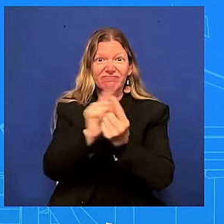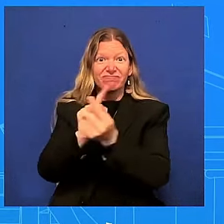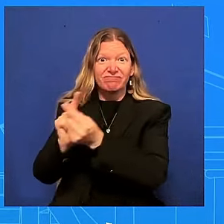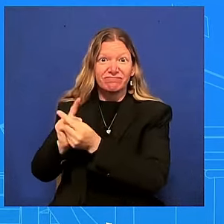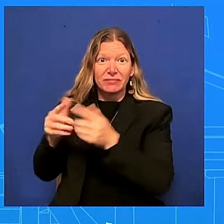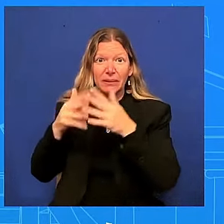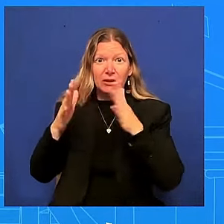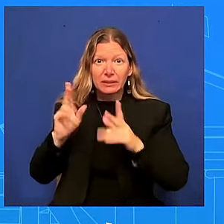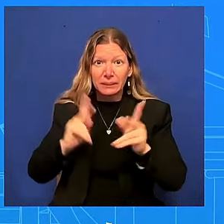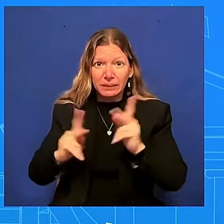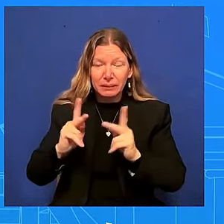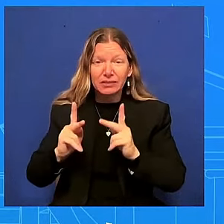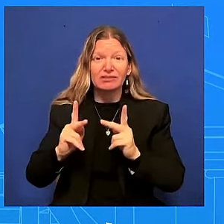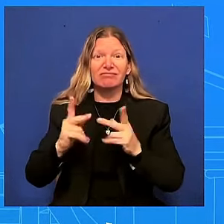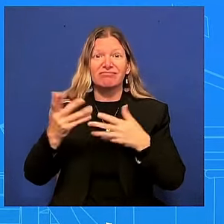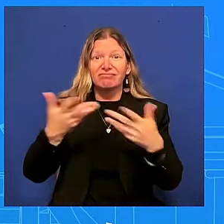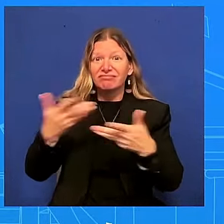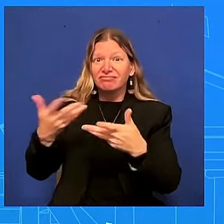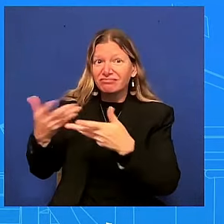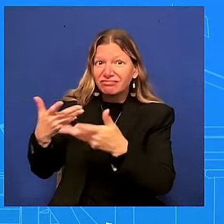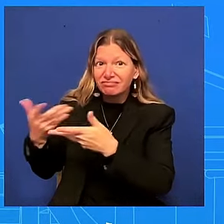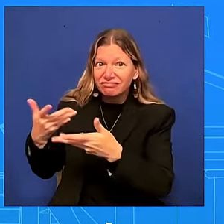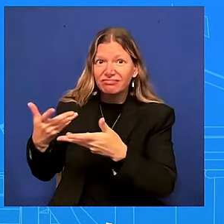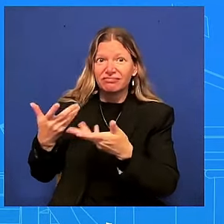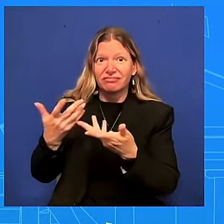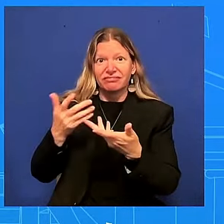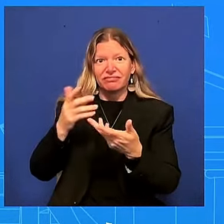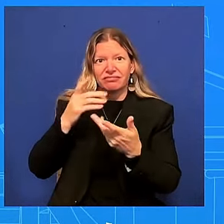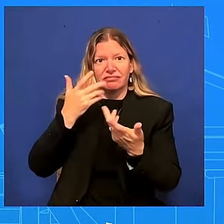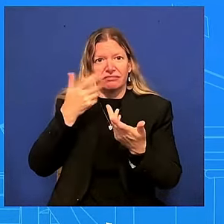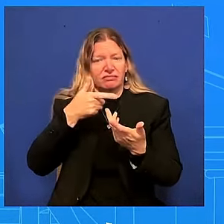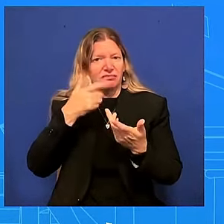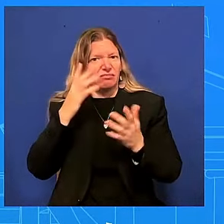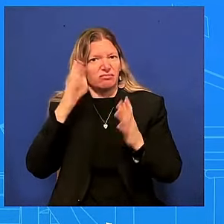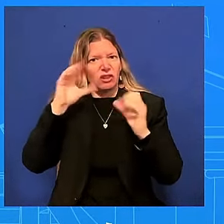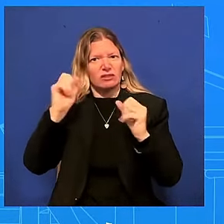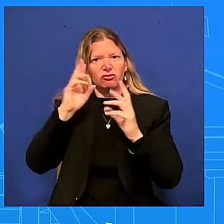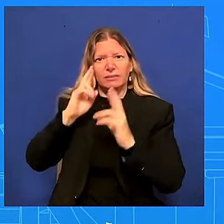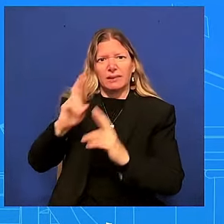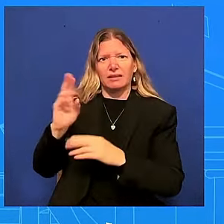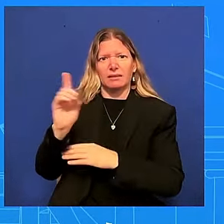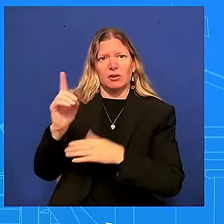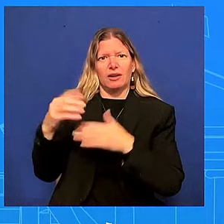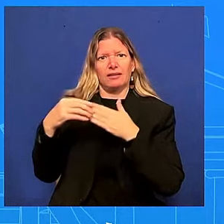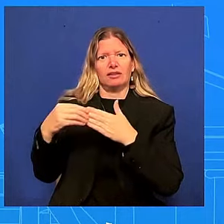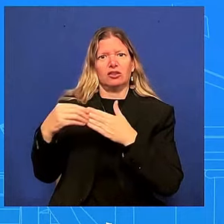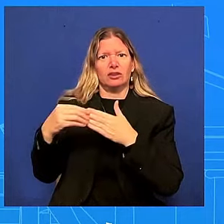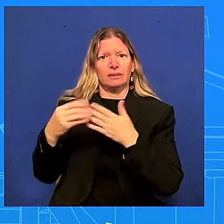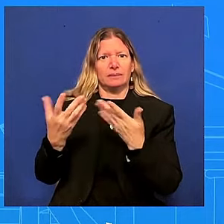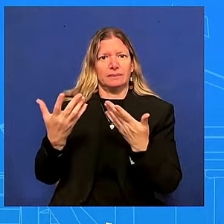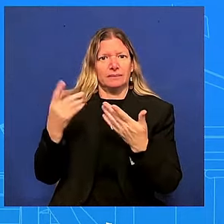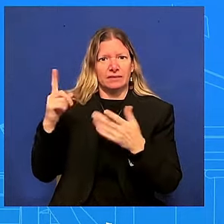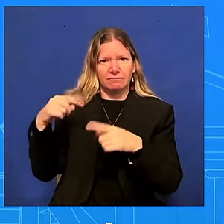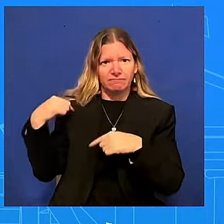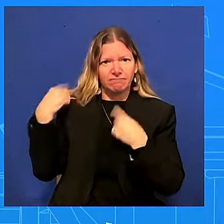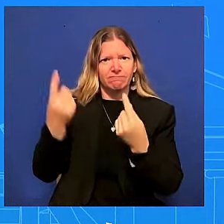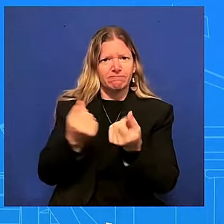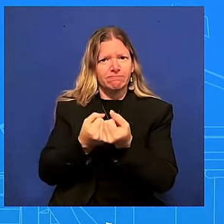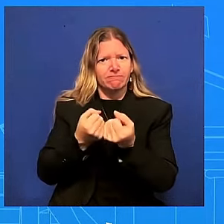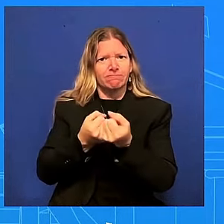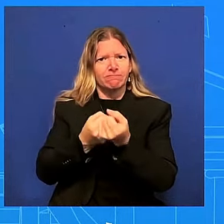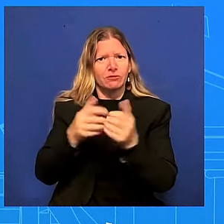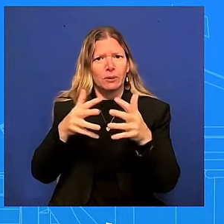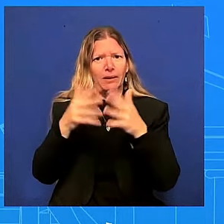a leadership there that has helped him uh deliver for the american people an unprecedented uh record on behalf of